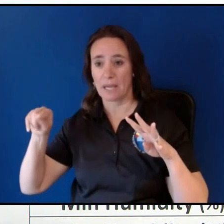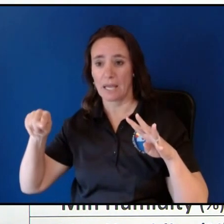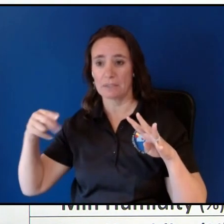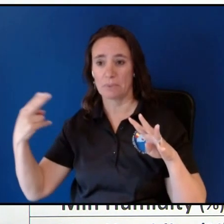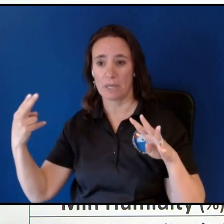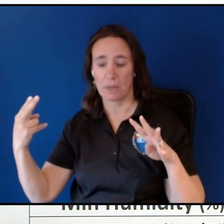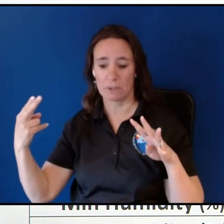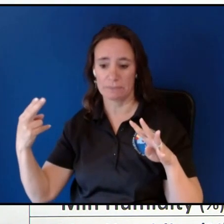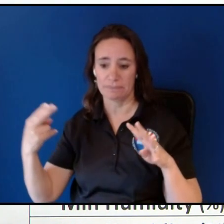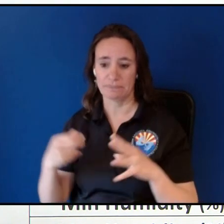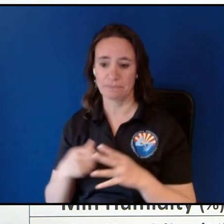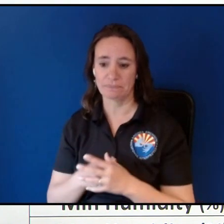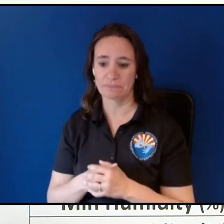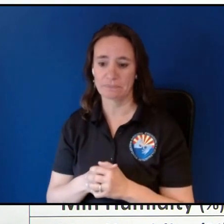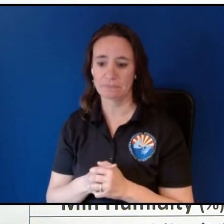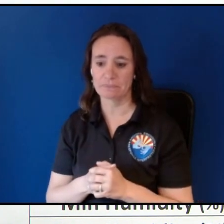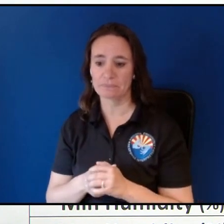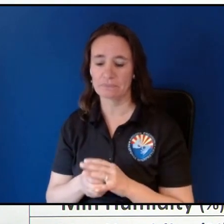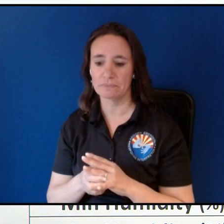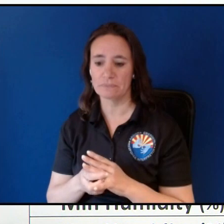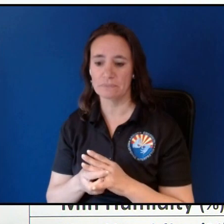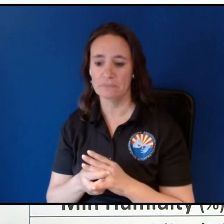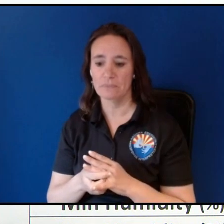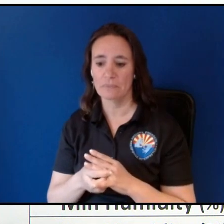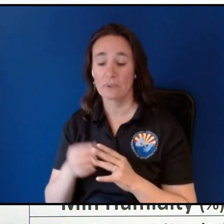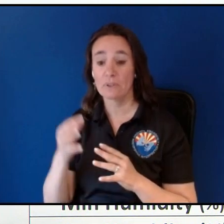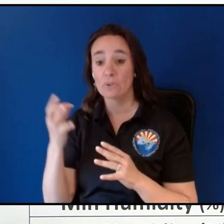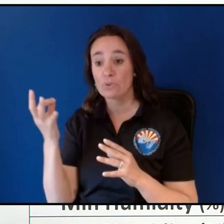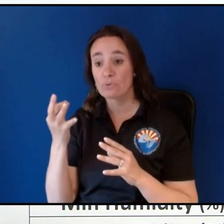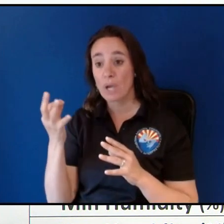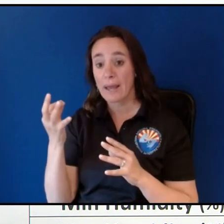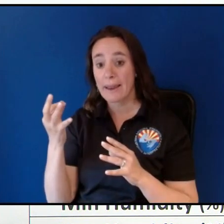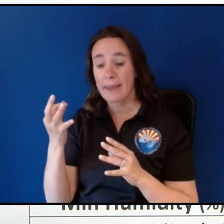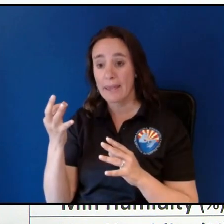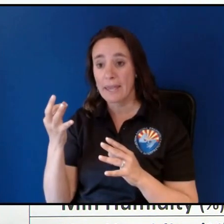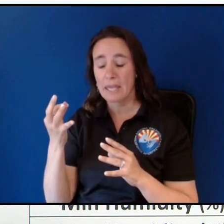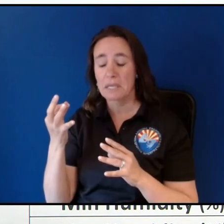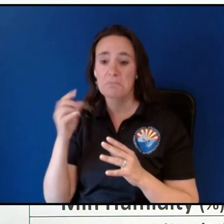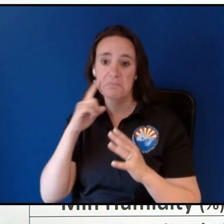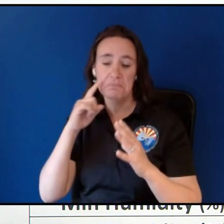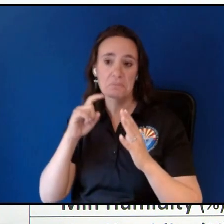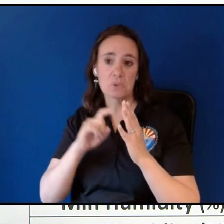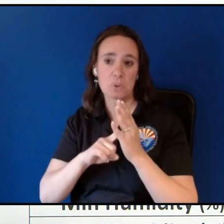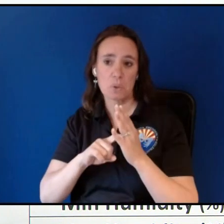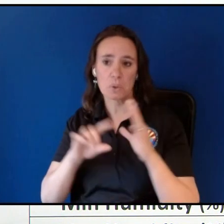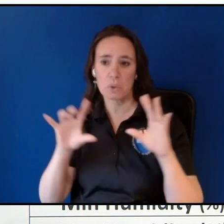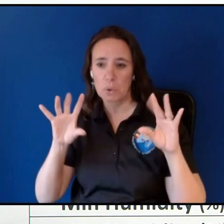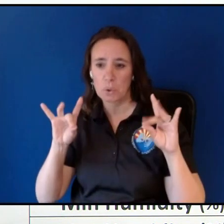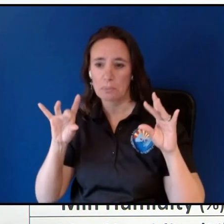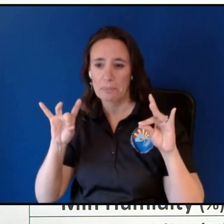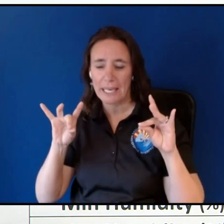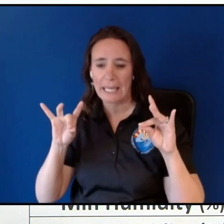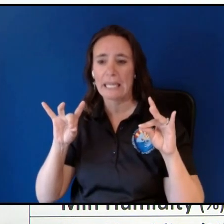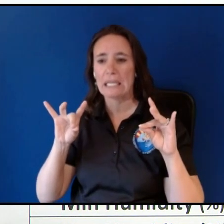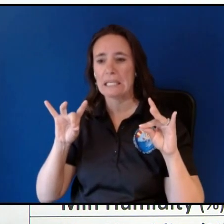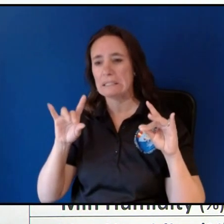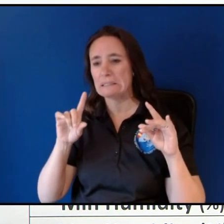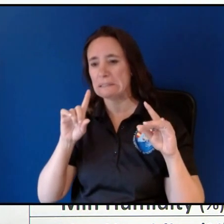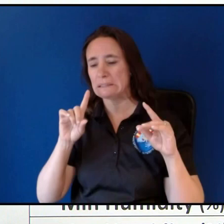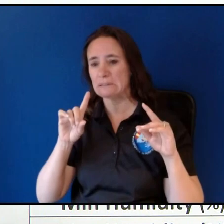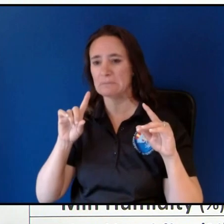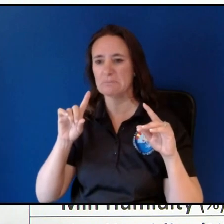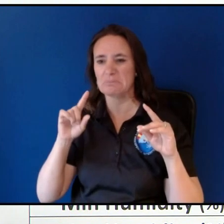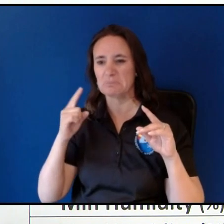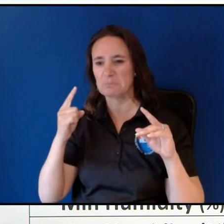days and come friday we should start to see humidity uh dip into the single digits by the afternoon again